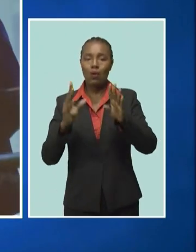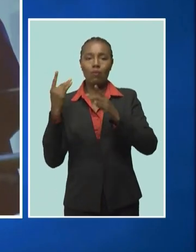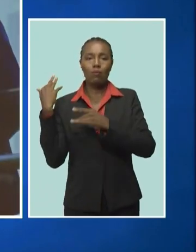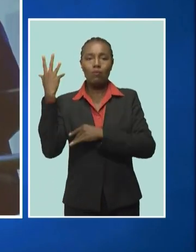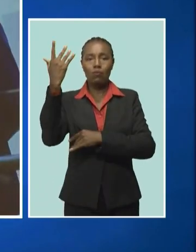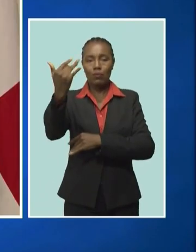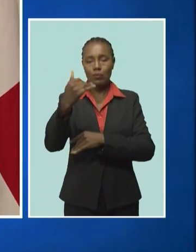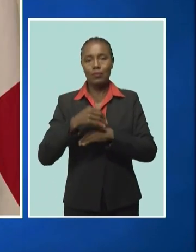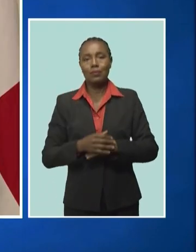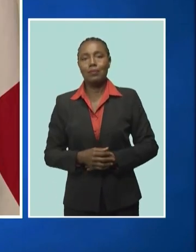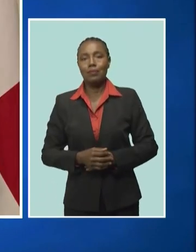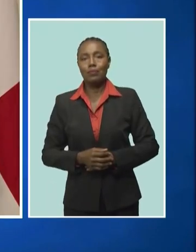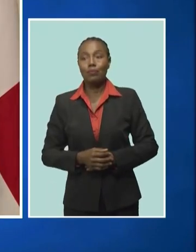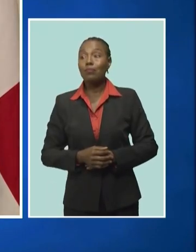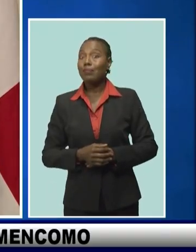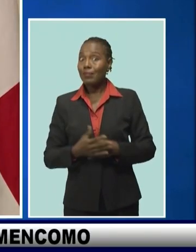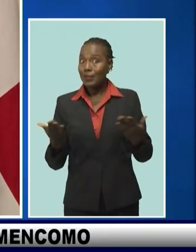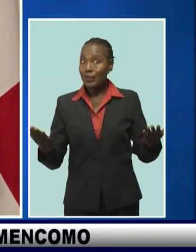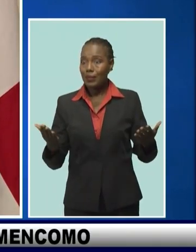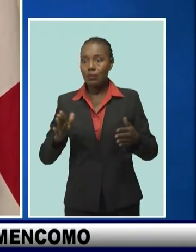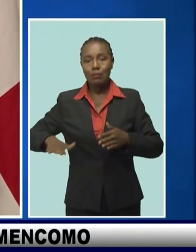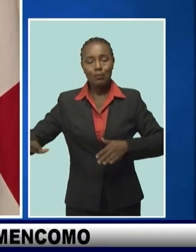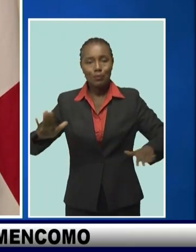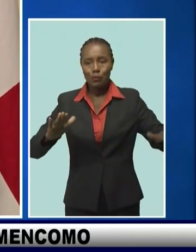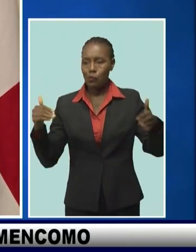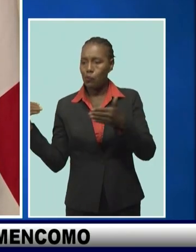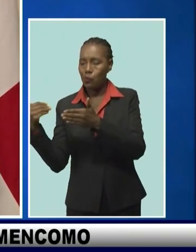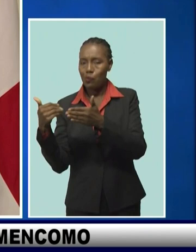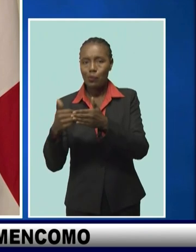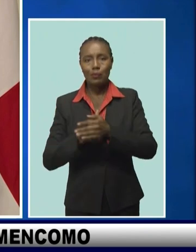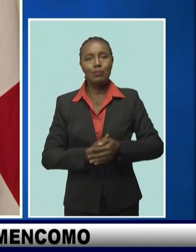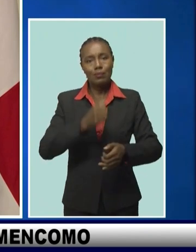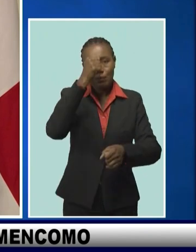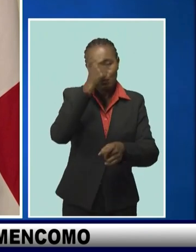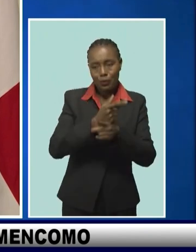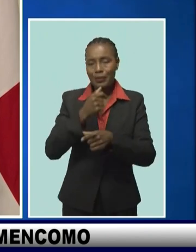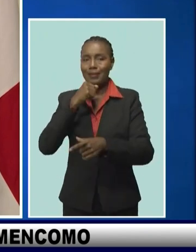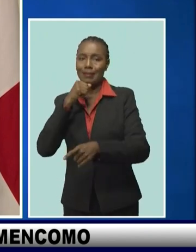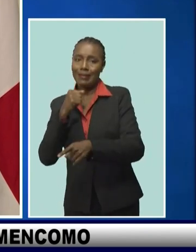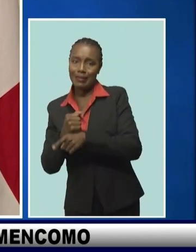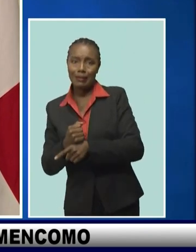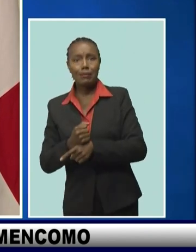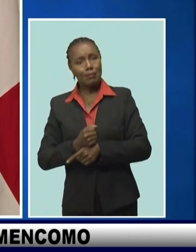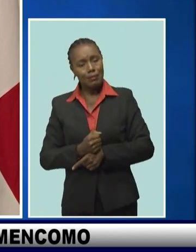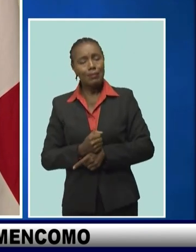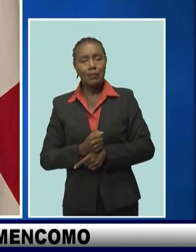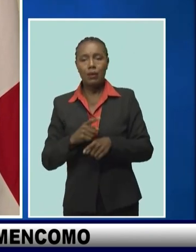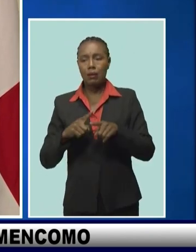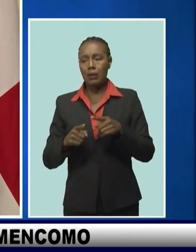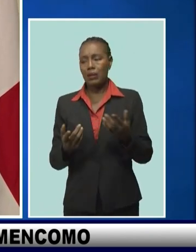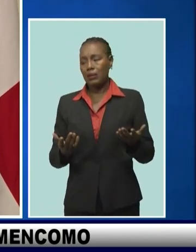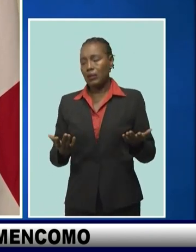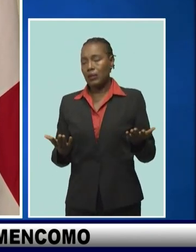neighbours, we are brothers and sisters, but we don't act like it.